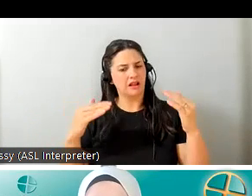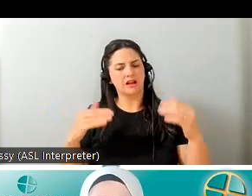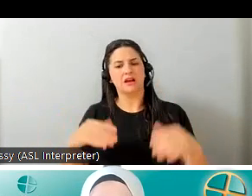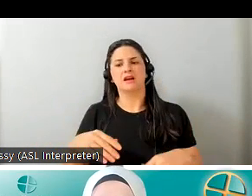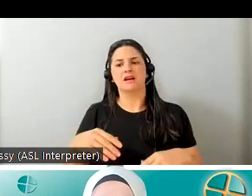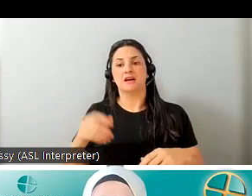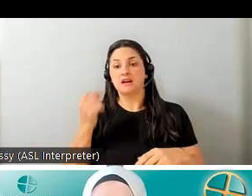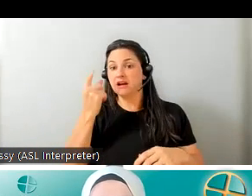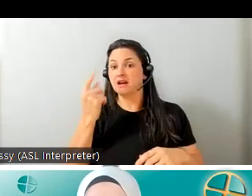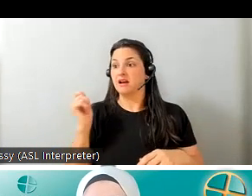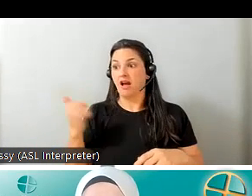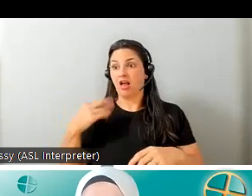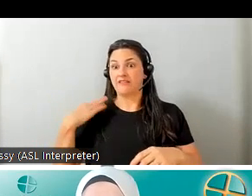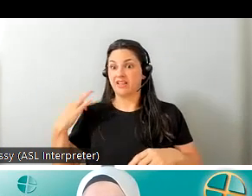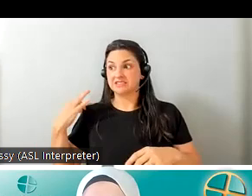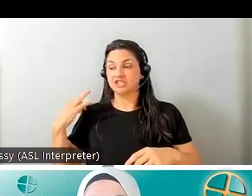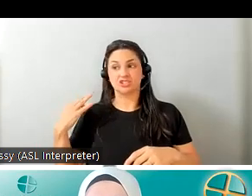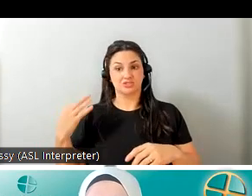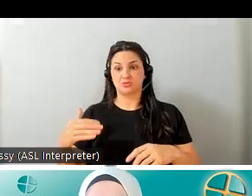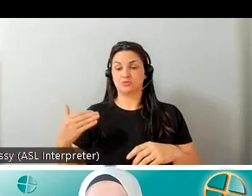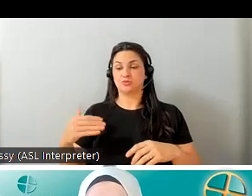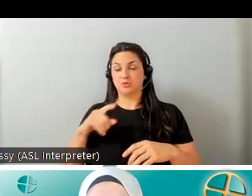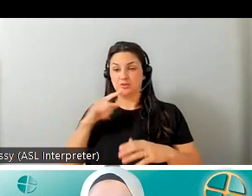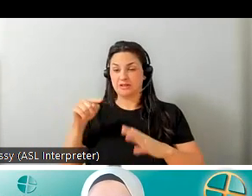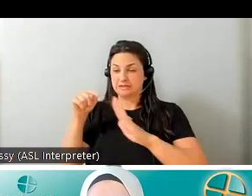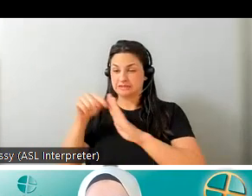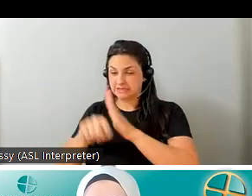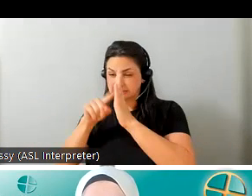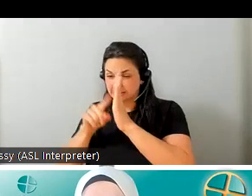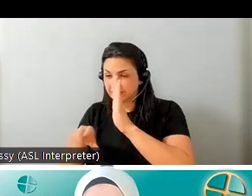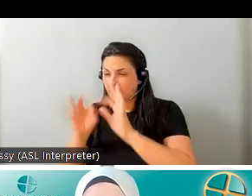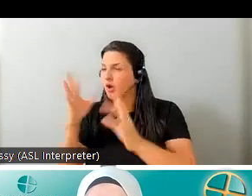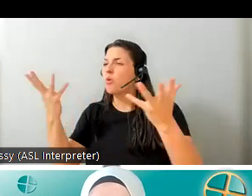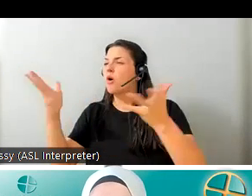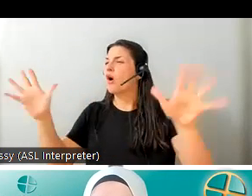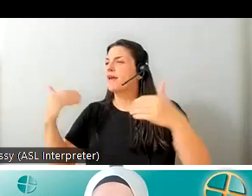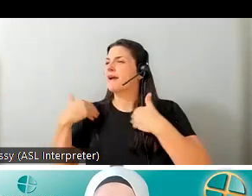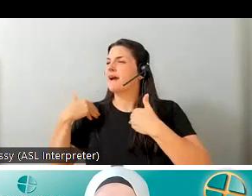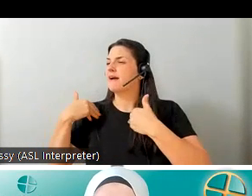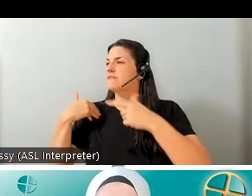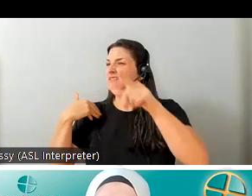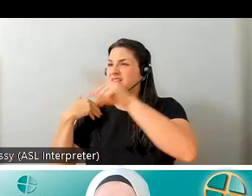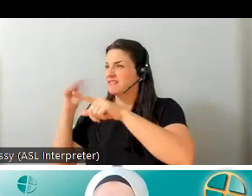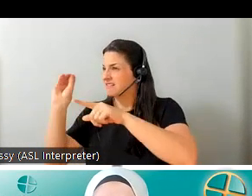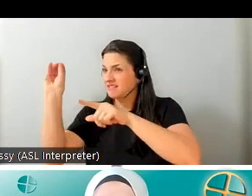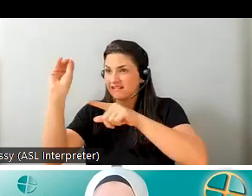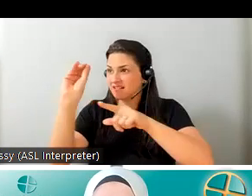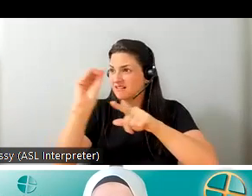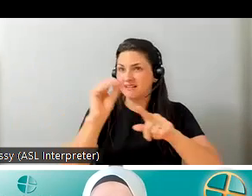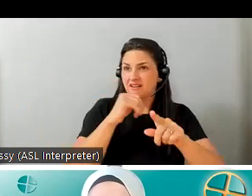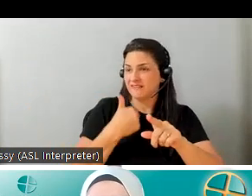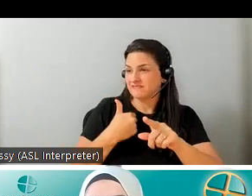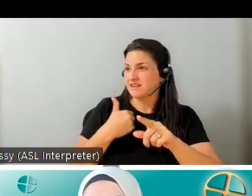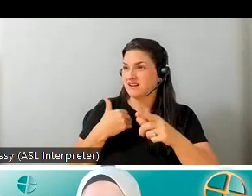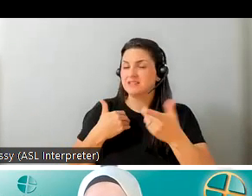volunteers when we get requests we really dig deep into what's out there before deciding that nothing out there exists that we should take this on and